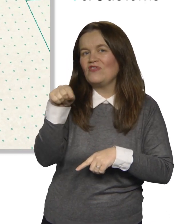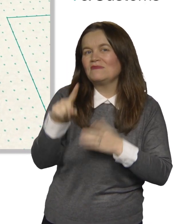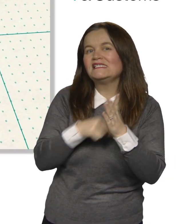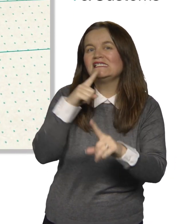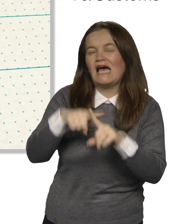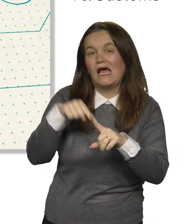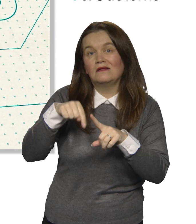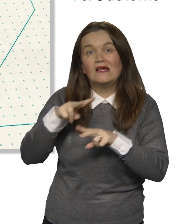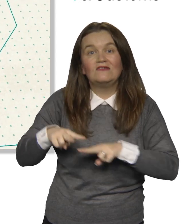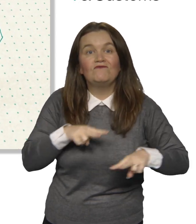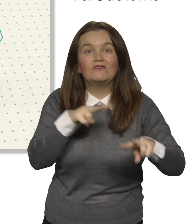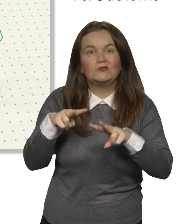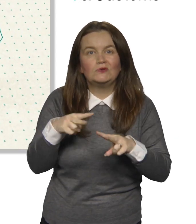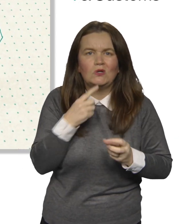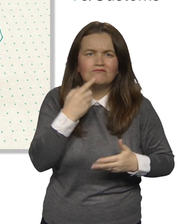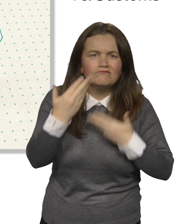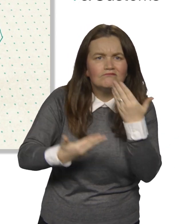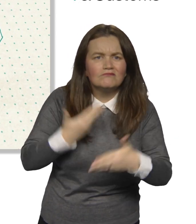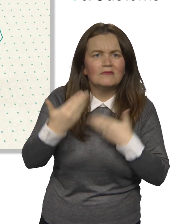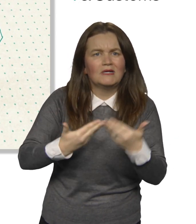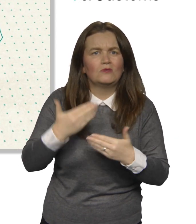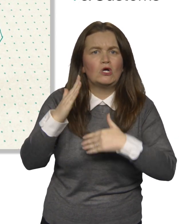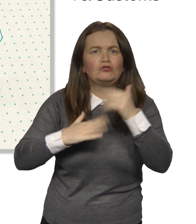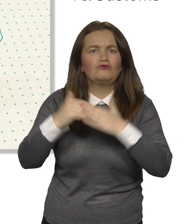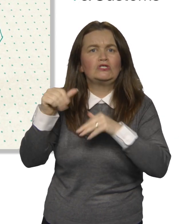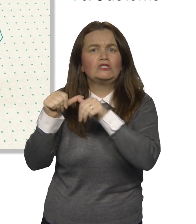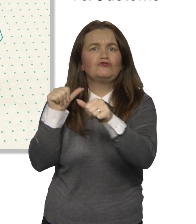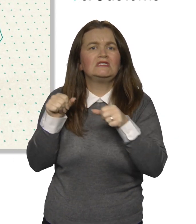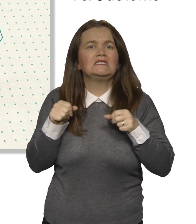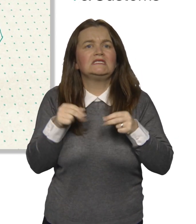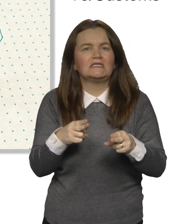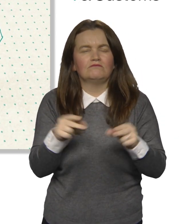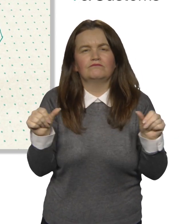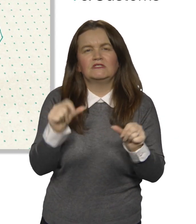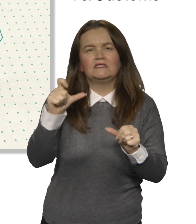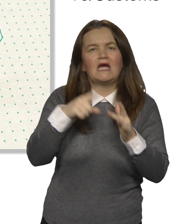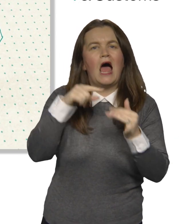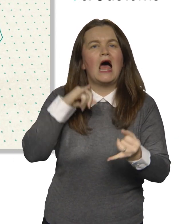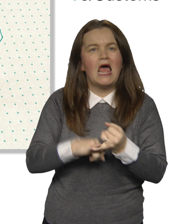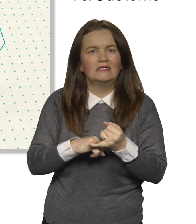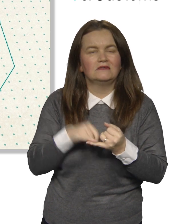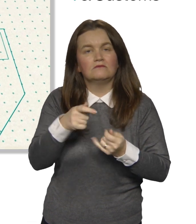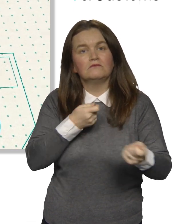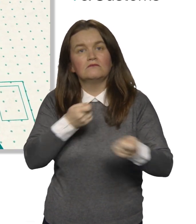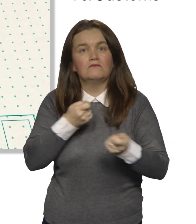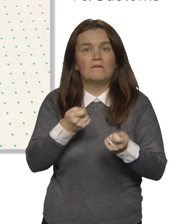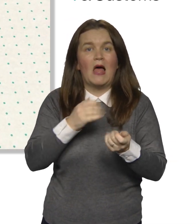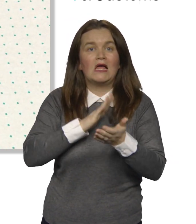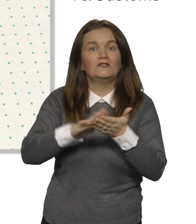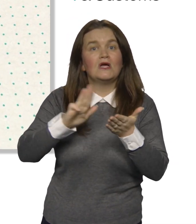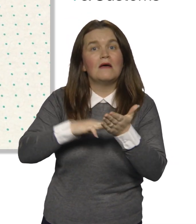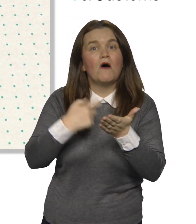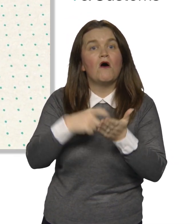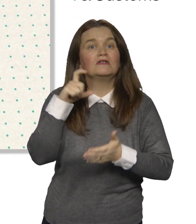This short video provides you with an introduction to the Construction Industry Scheme, or CIS, which is run by us,